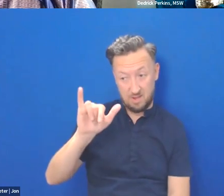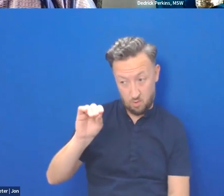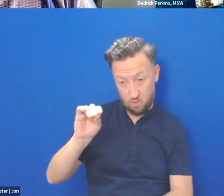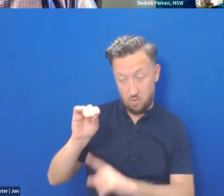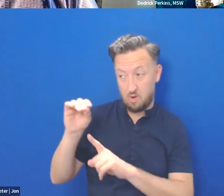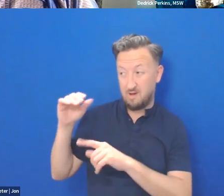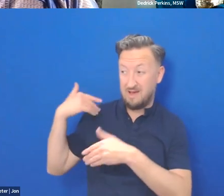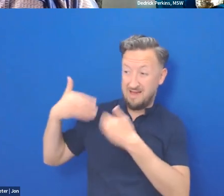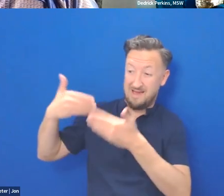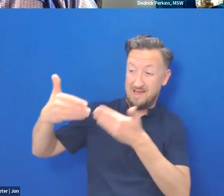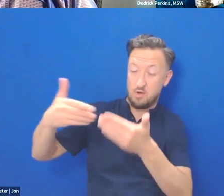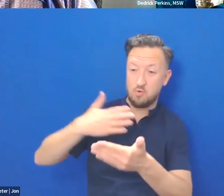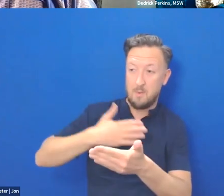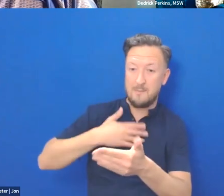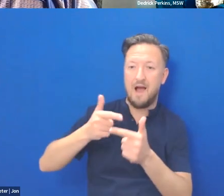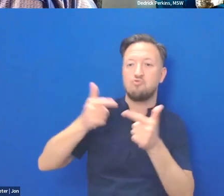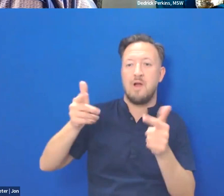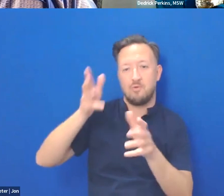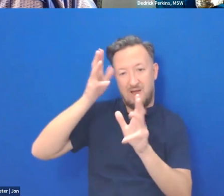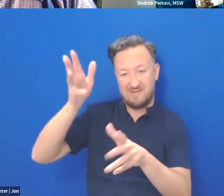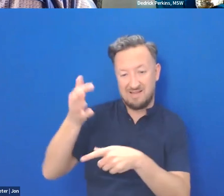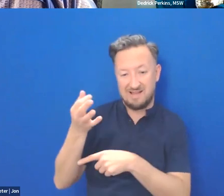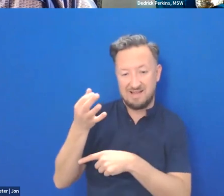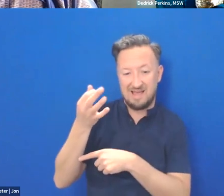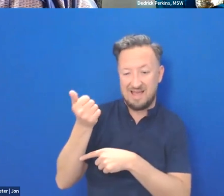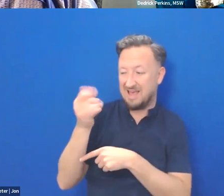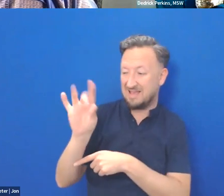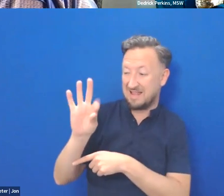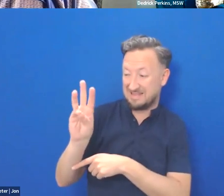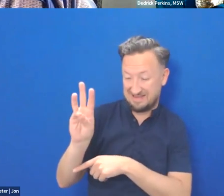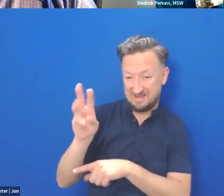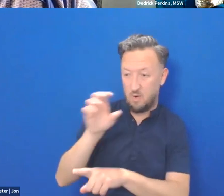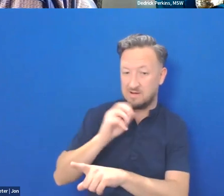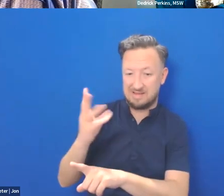-grandfather in 1896 when he was 16 years old, William Kuokini Simerson.